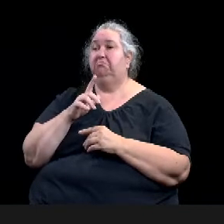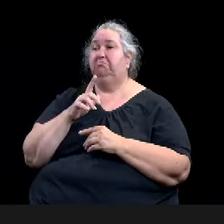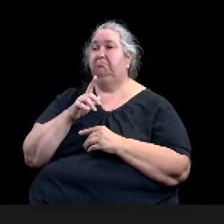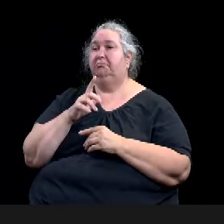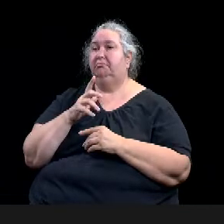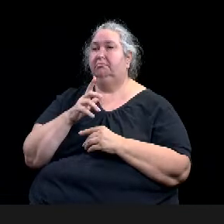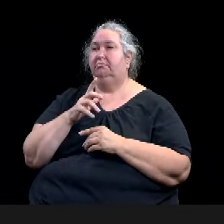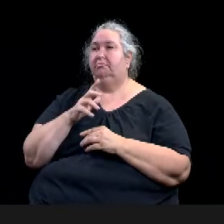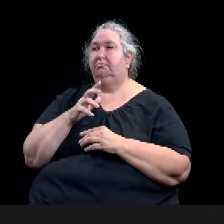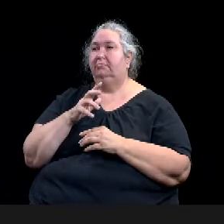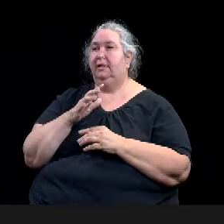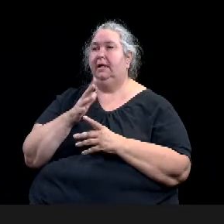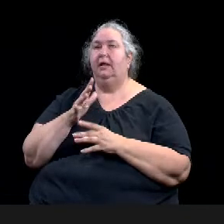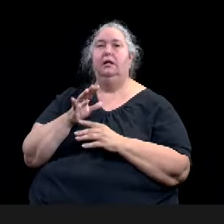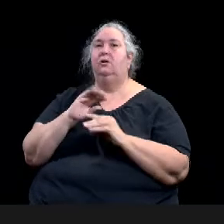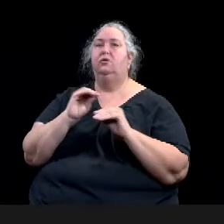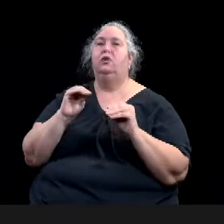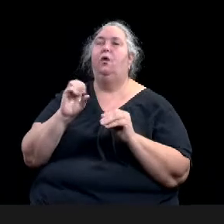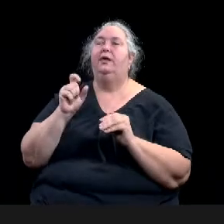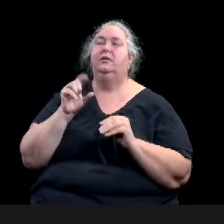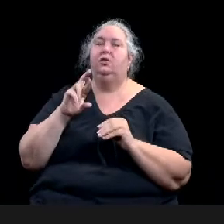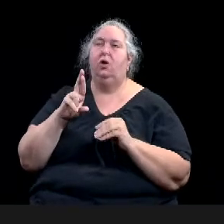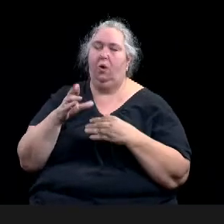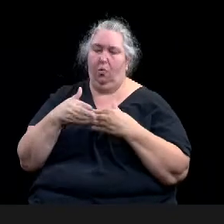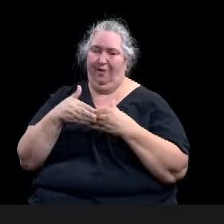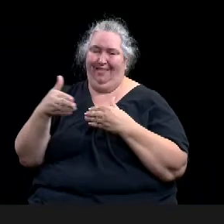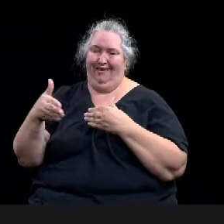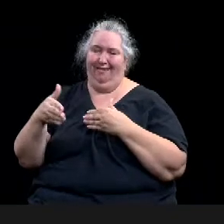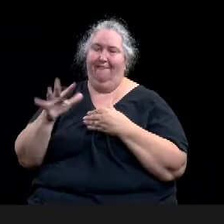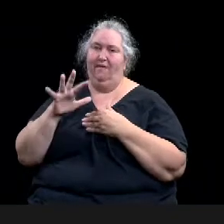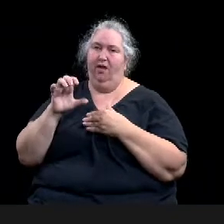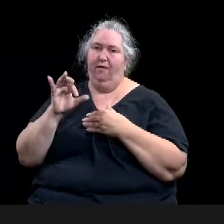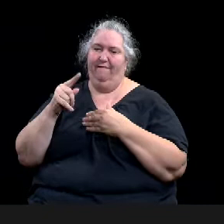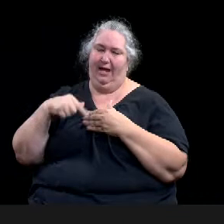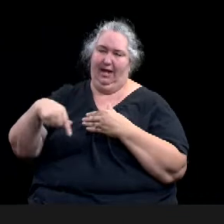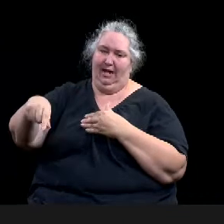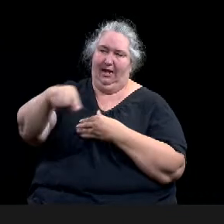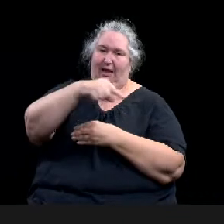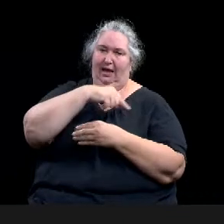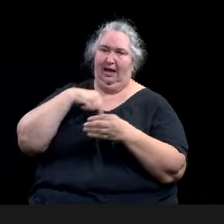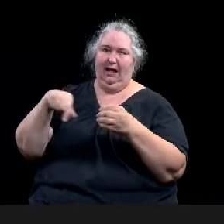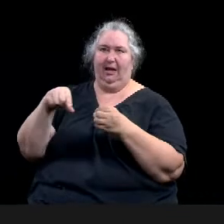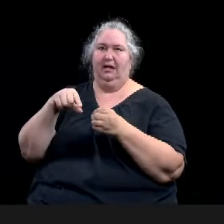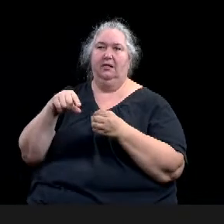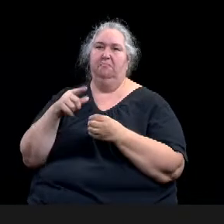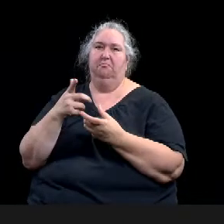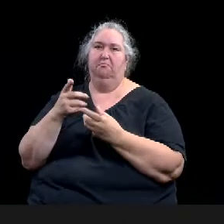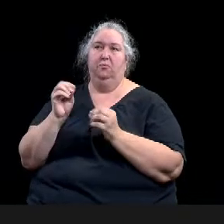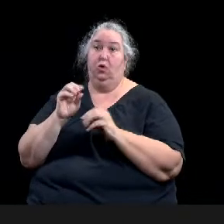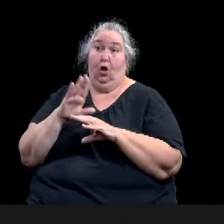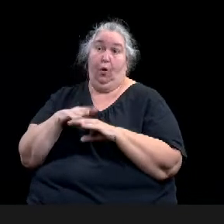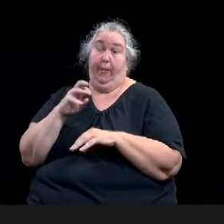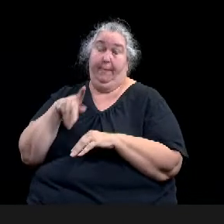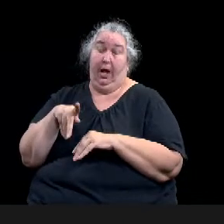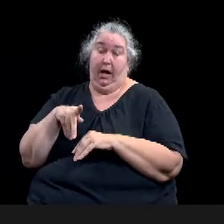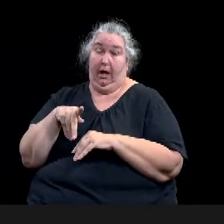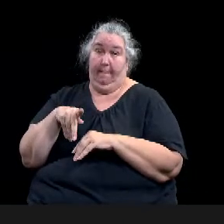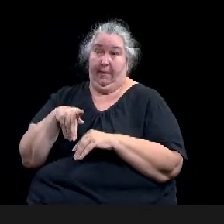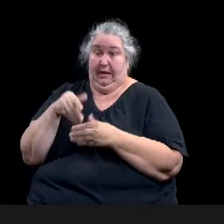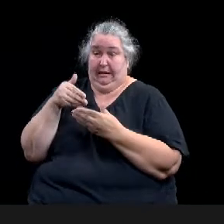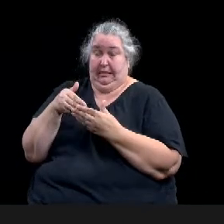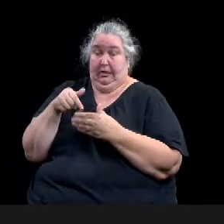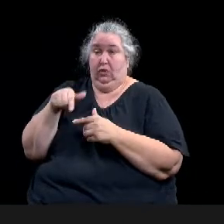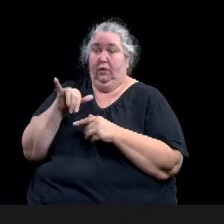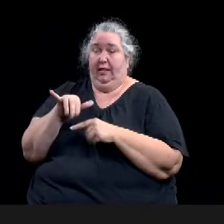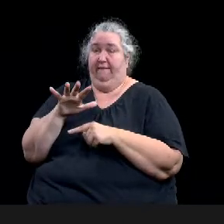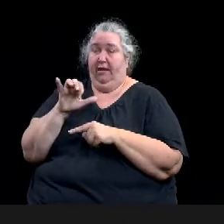any on the map. Uh, so this 500 feet would, uh, basically mean this residential area tucked in here, uh, would only, this